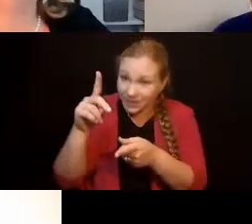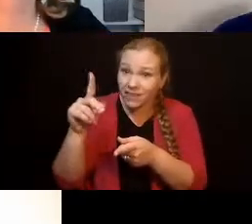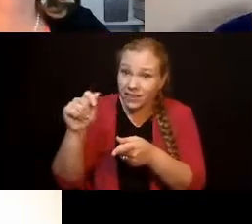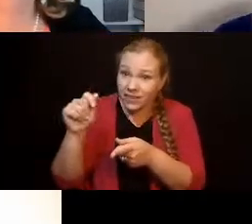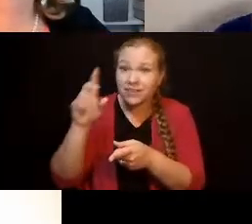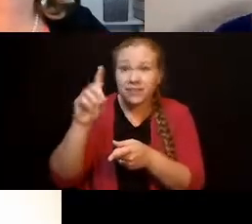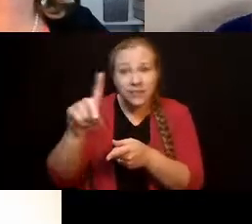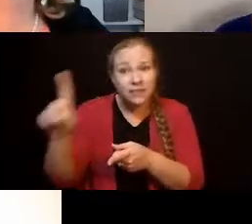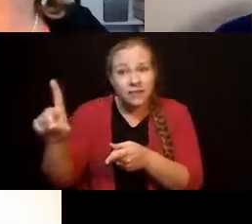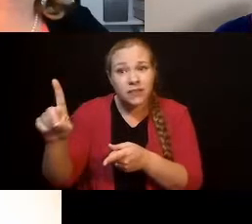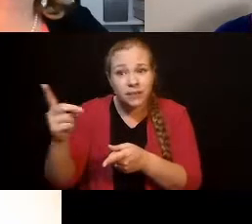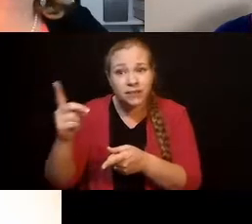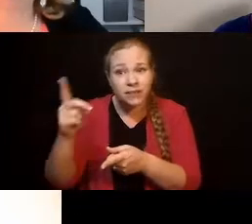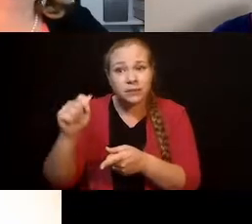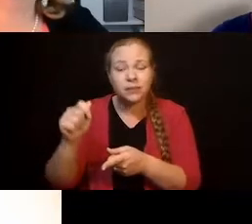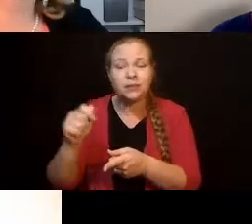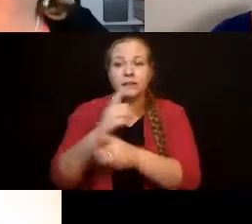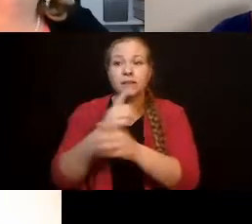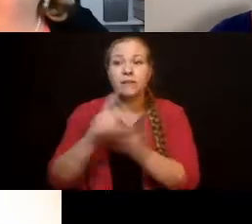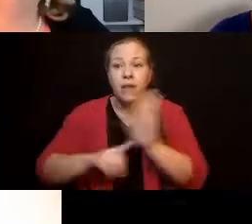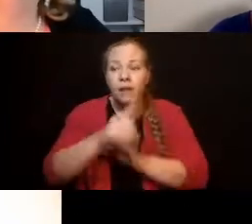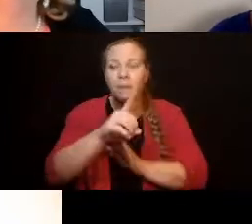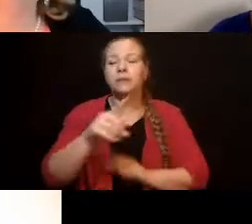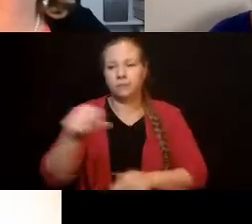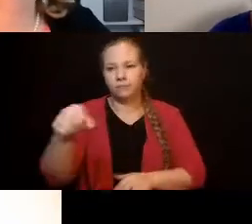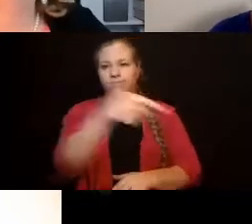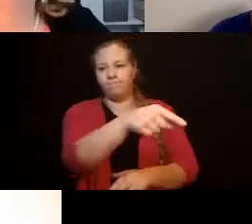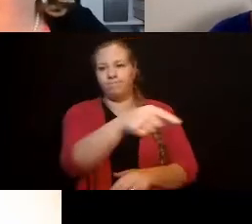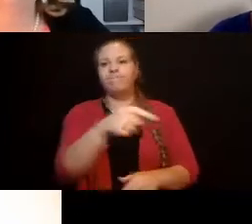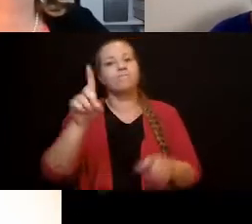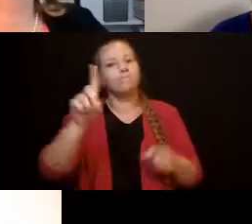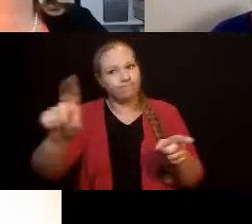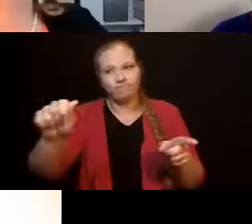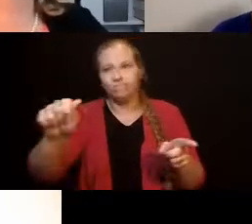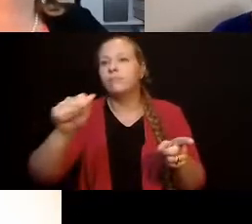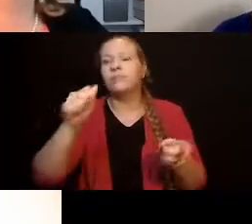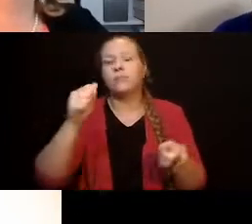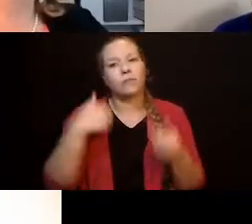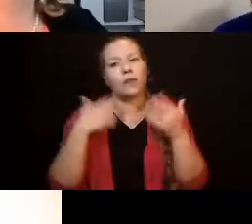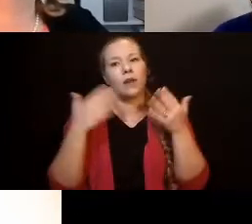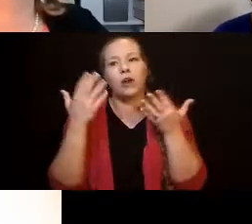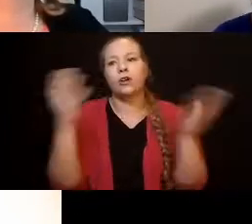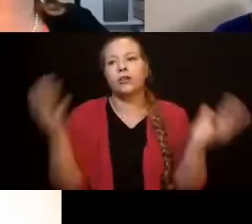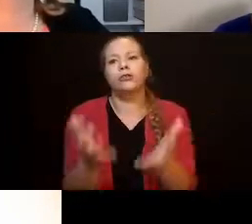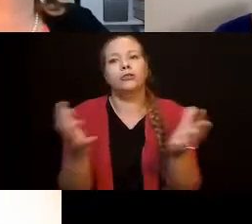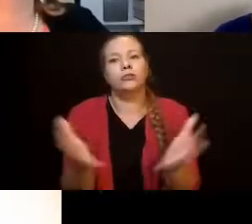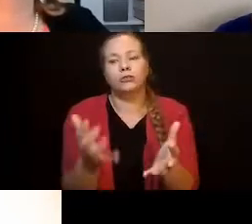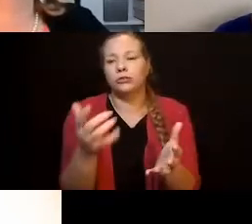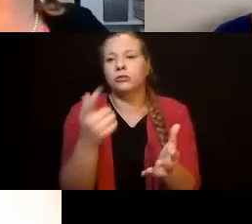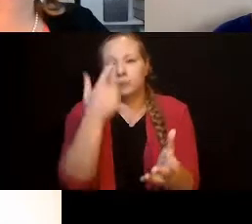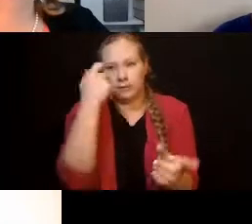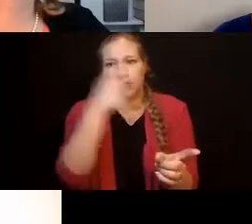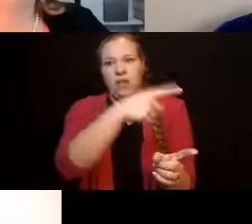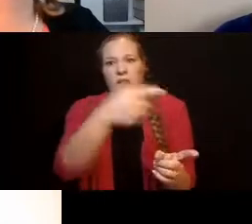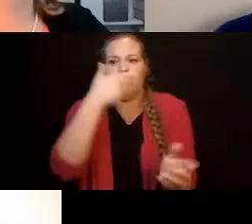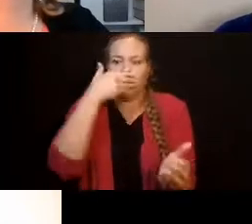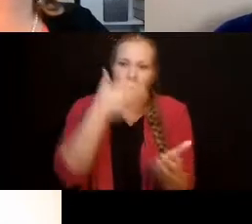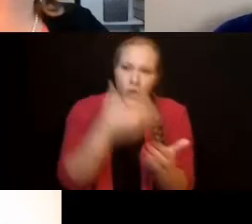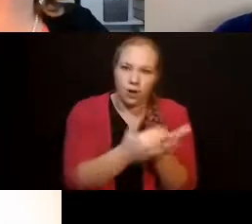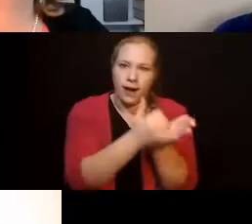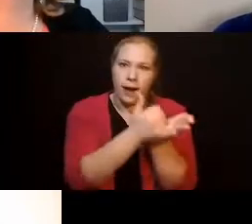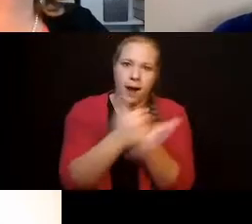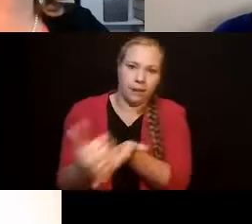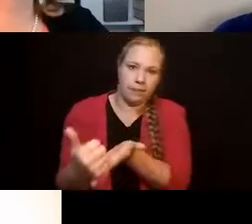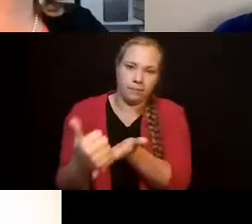because they're really going to help with that piece of providing